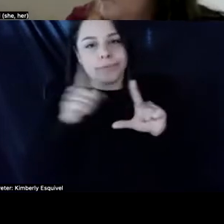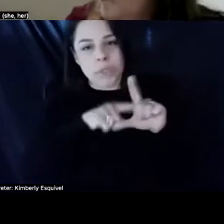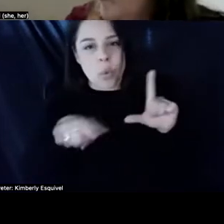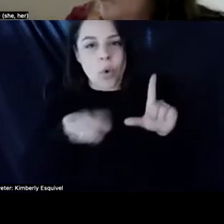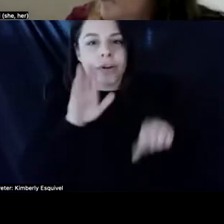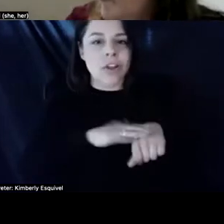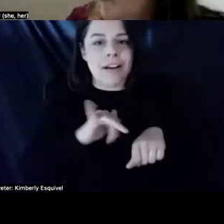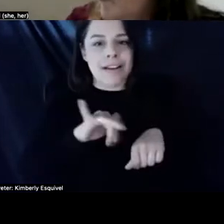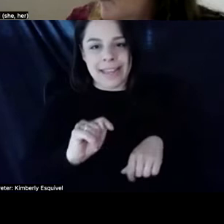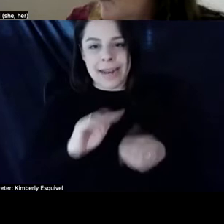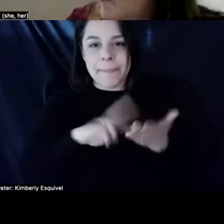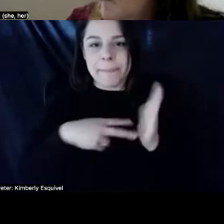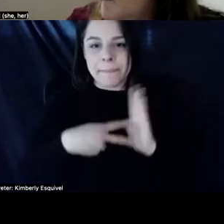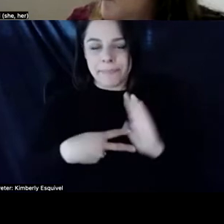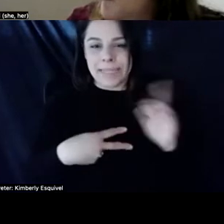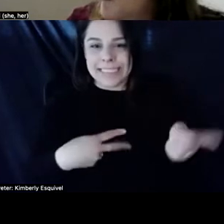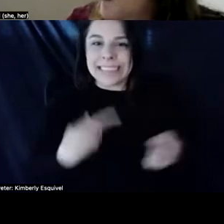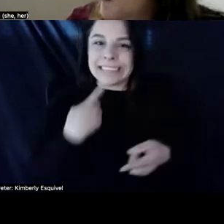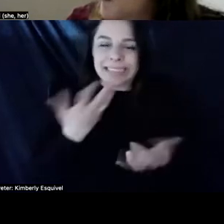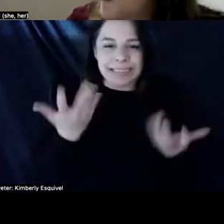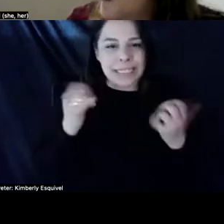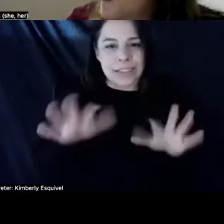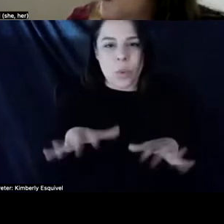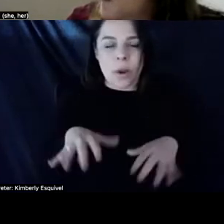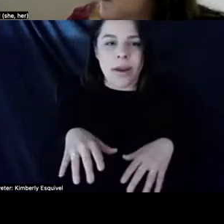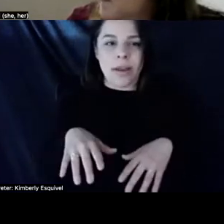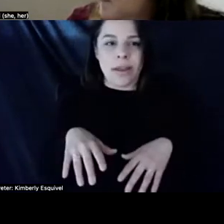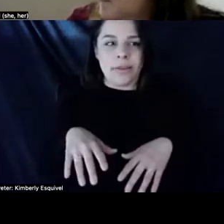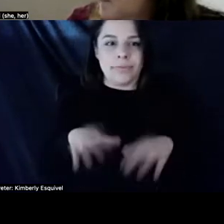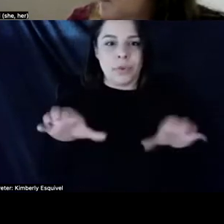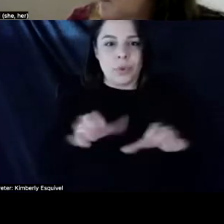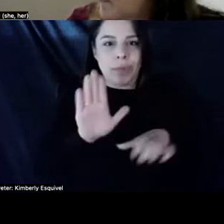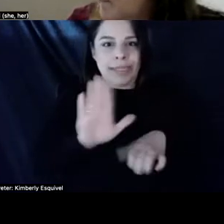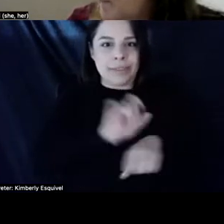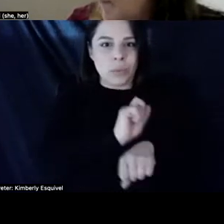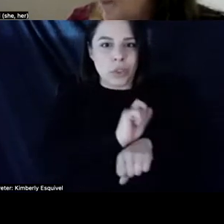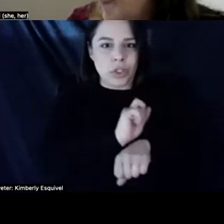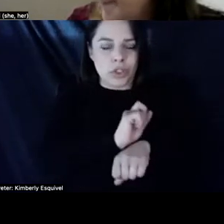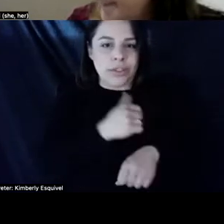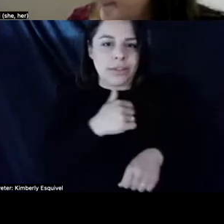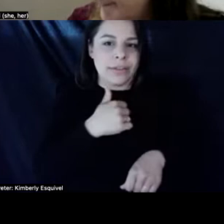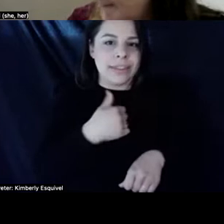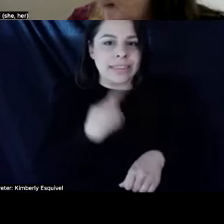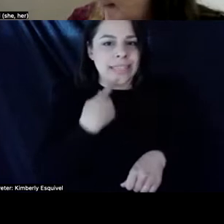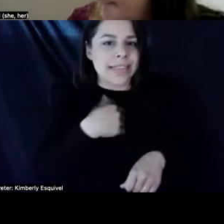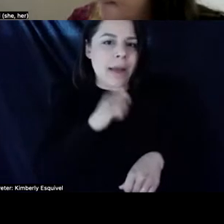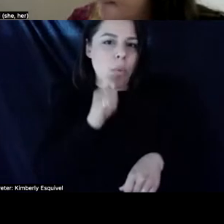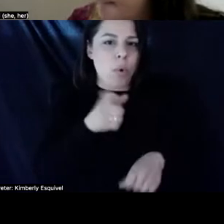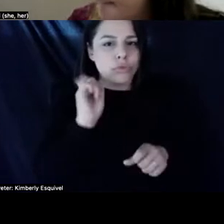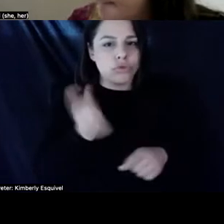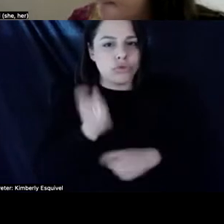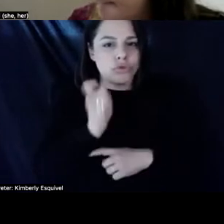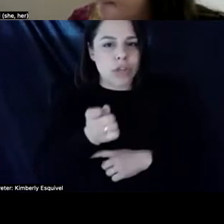saying, I don't want to be thorough about it. And, uh, so I'm not going to judge what it says on the regulatory agreement.